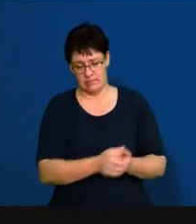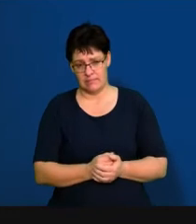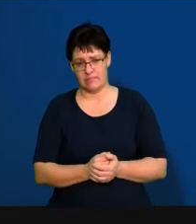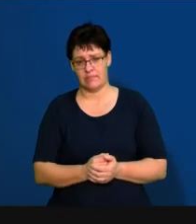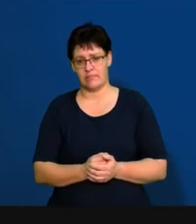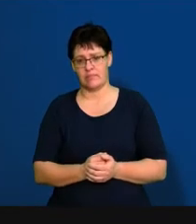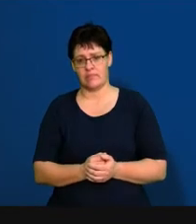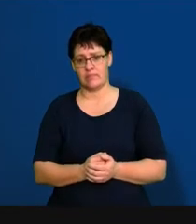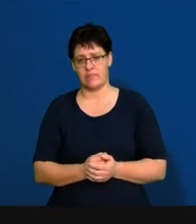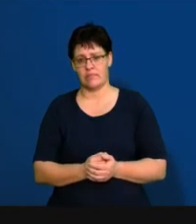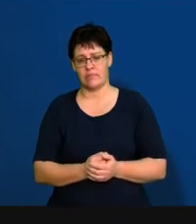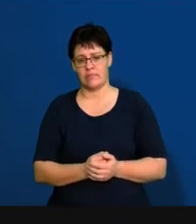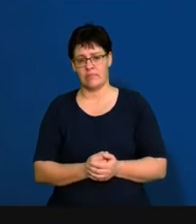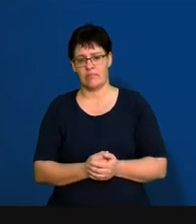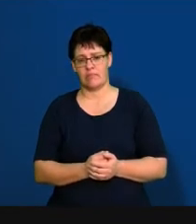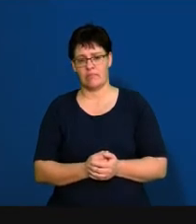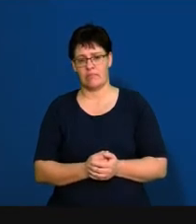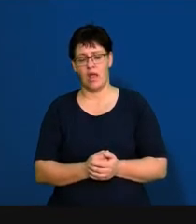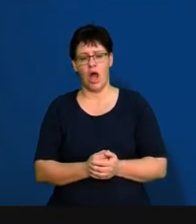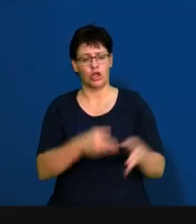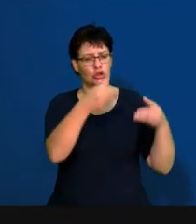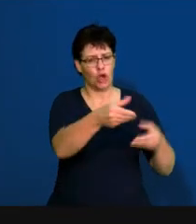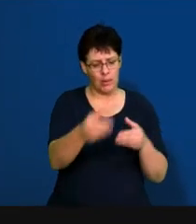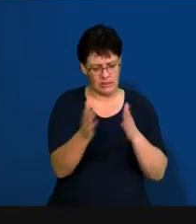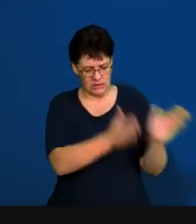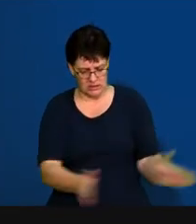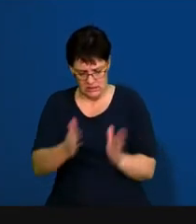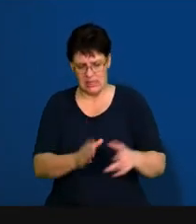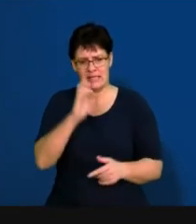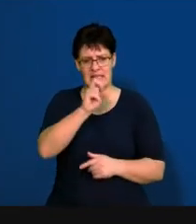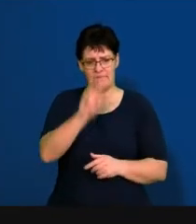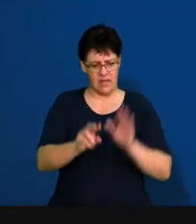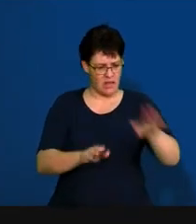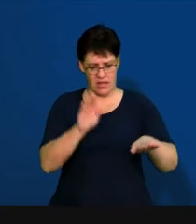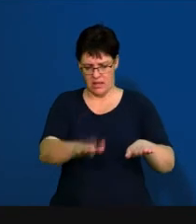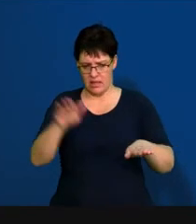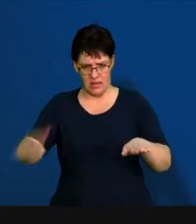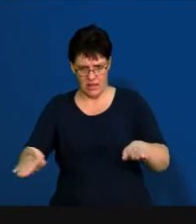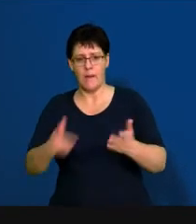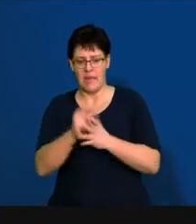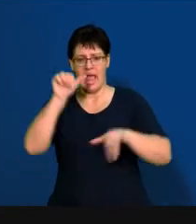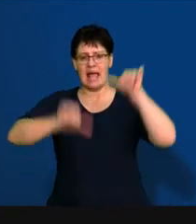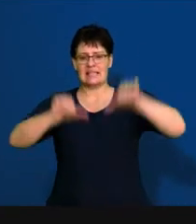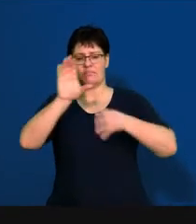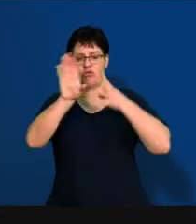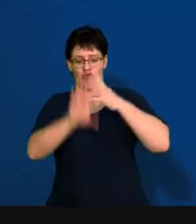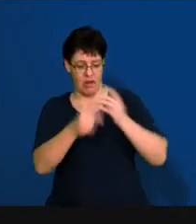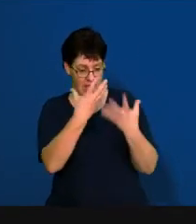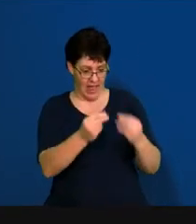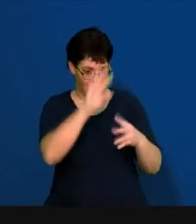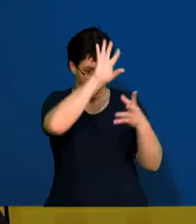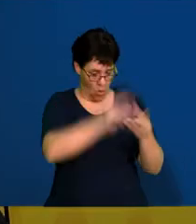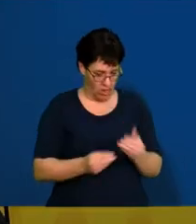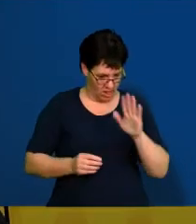And then we've got to sort the received documents and CVs according to our assessment criteria.